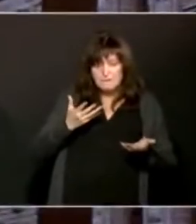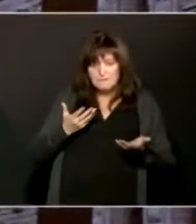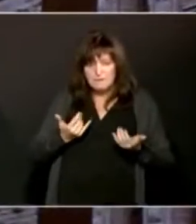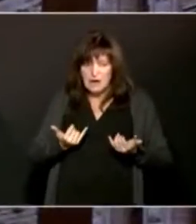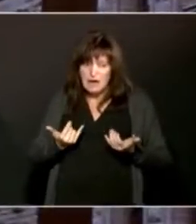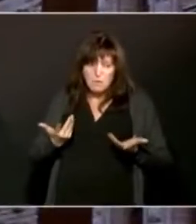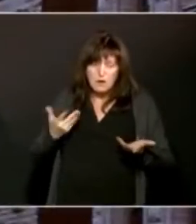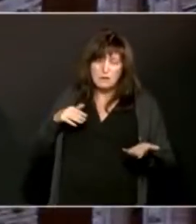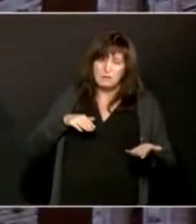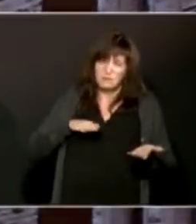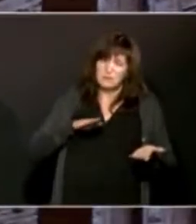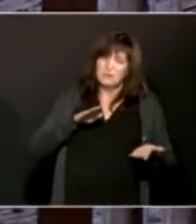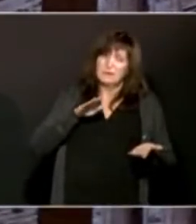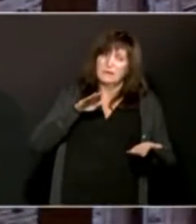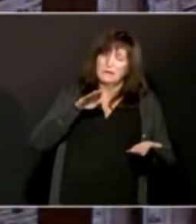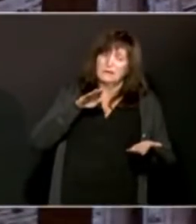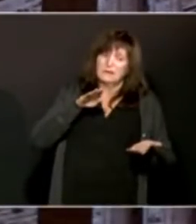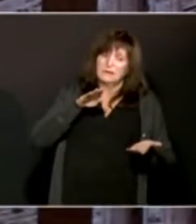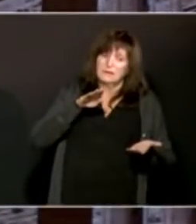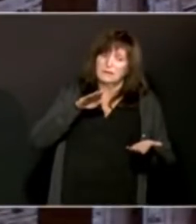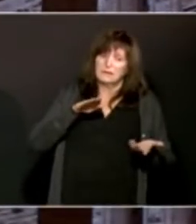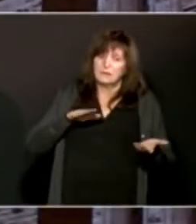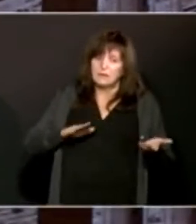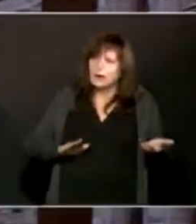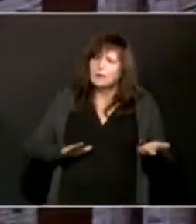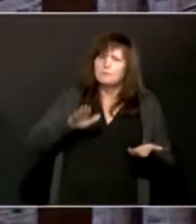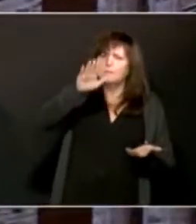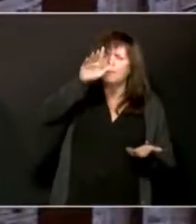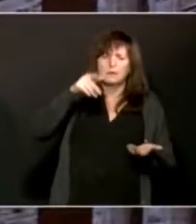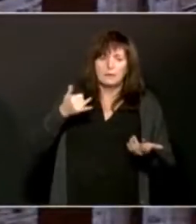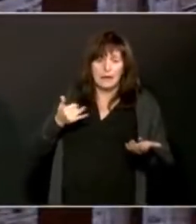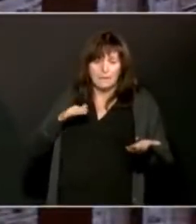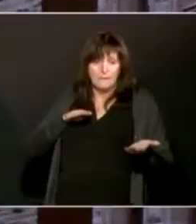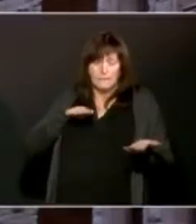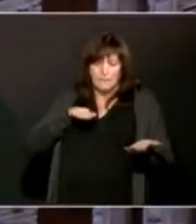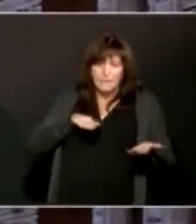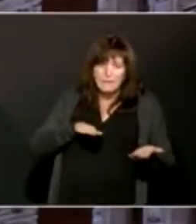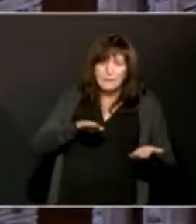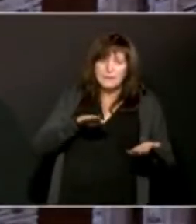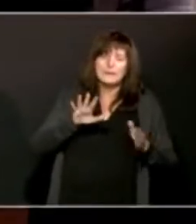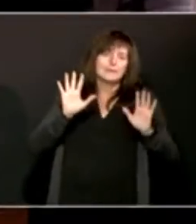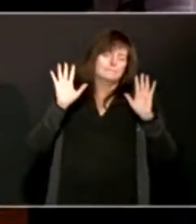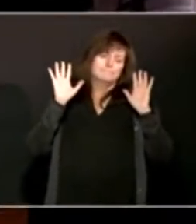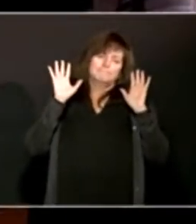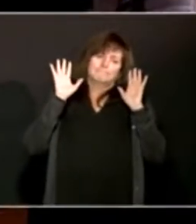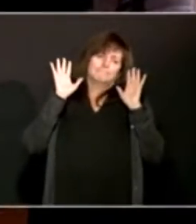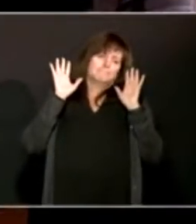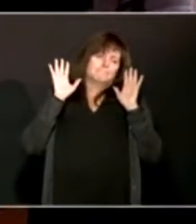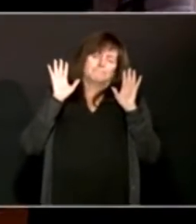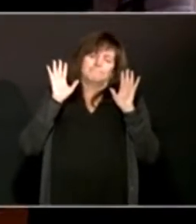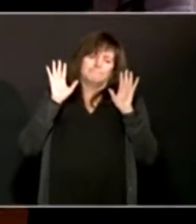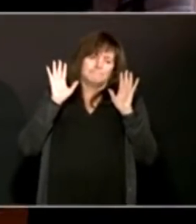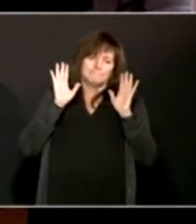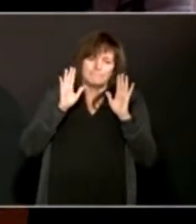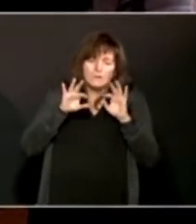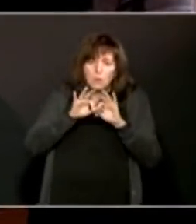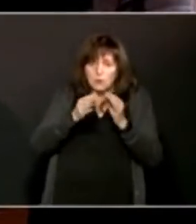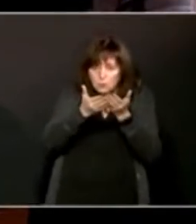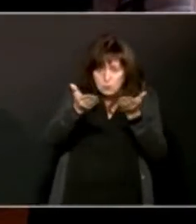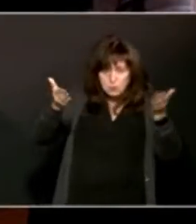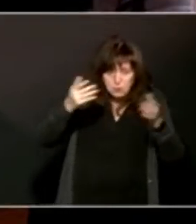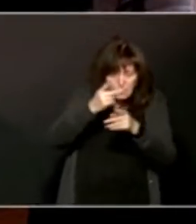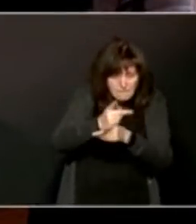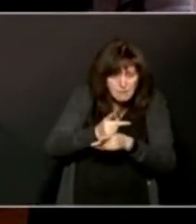be determined. And we can collectively seek to put input on that if we are careful, if we maintain public health